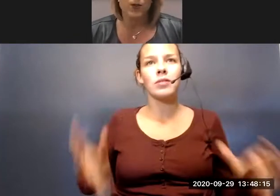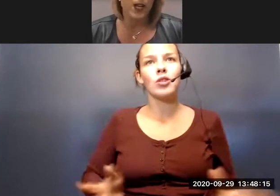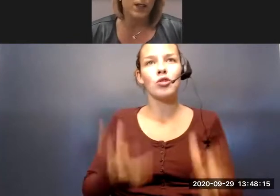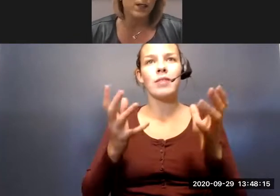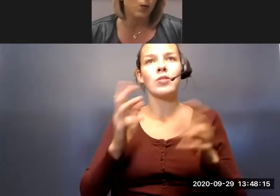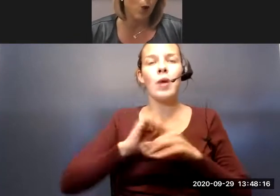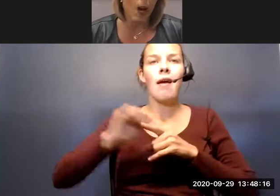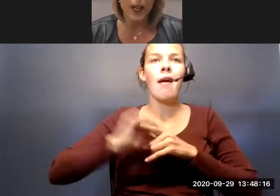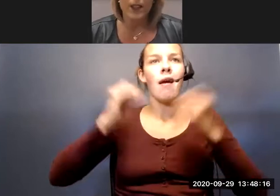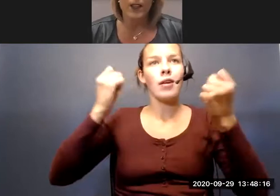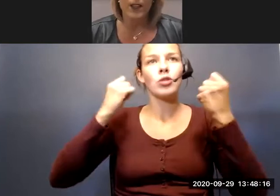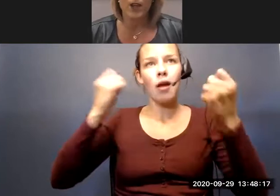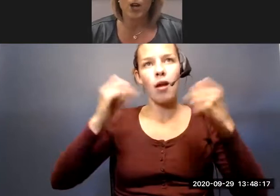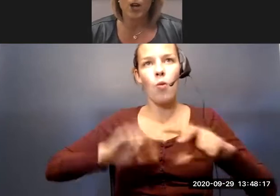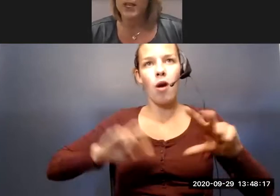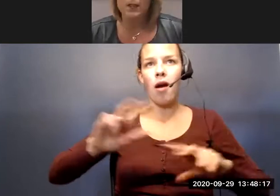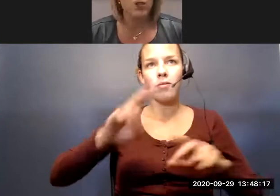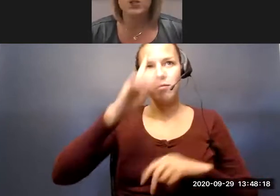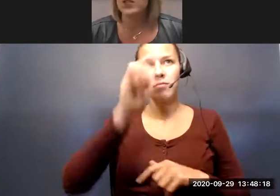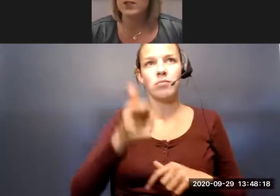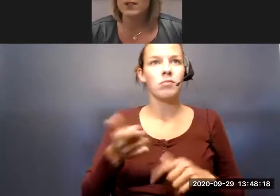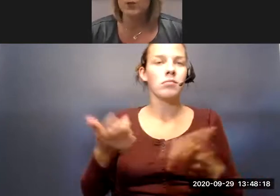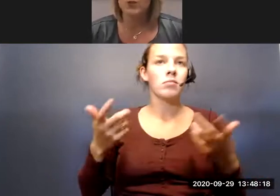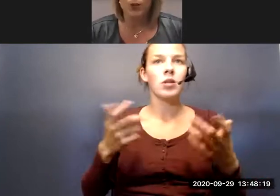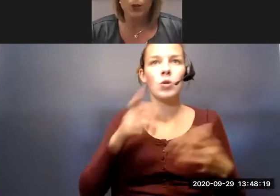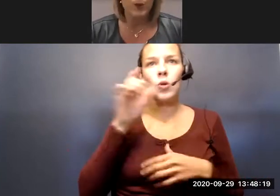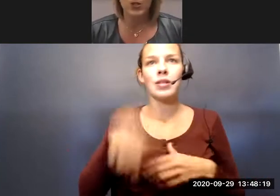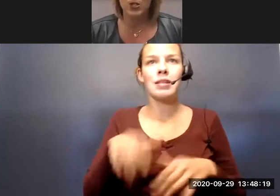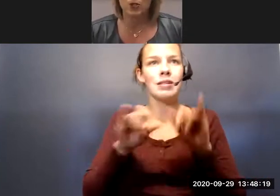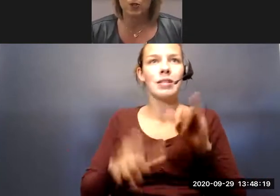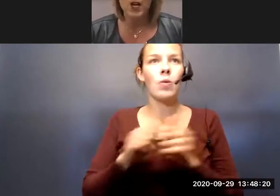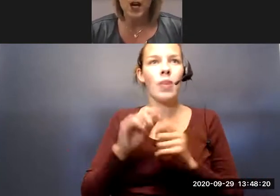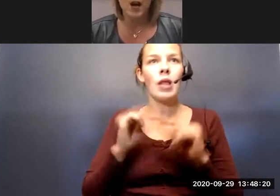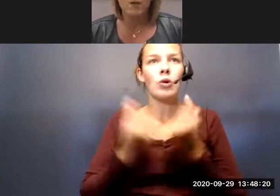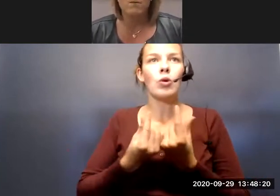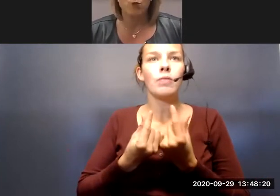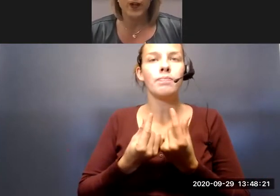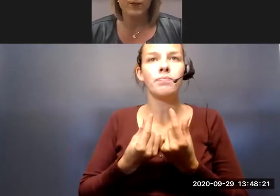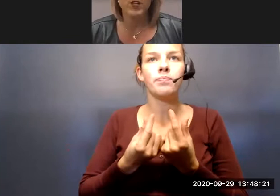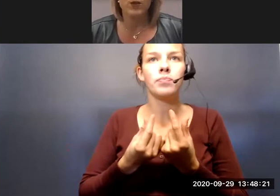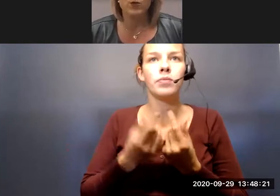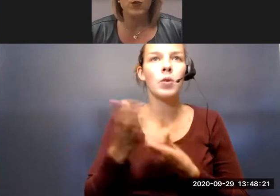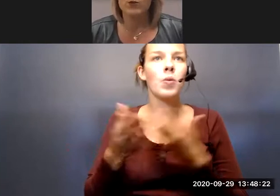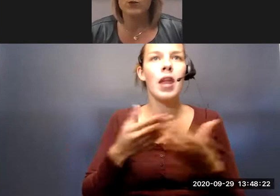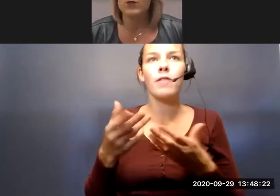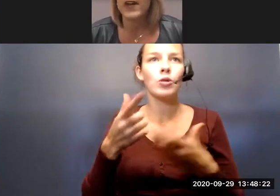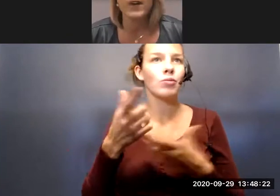exercise and walk at their own speed. So you don't need to stay with the group. You can do whatever you care to do